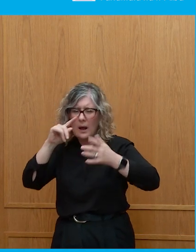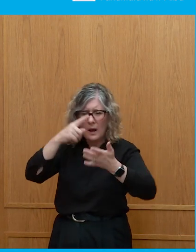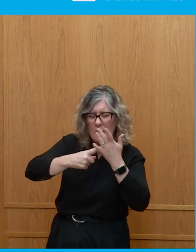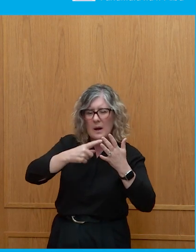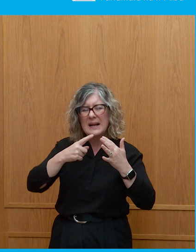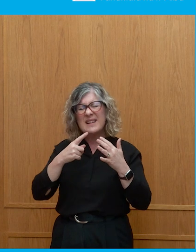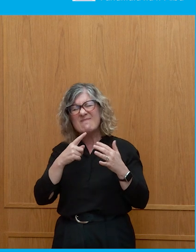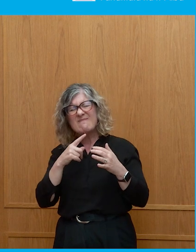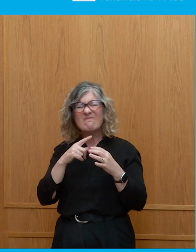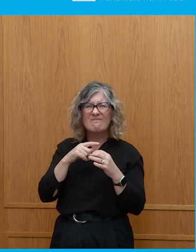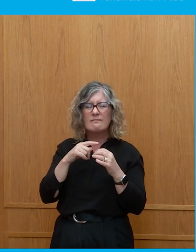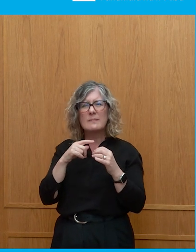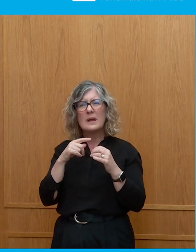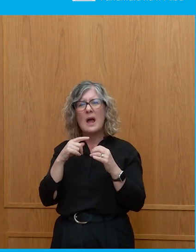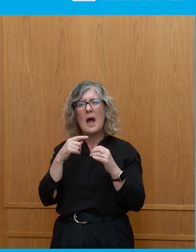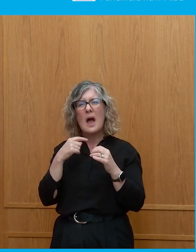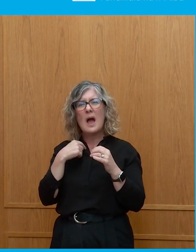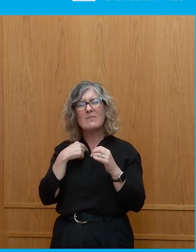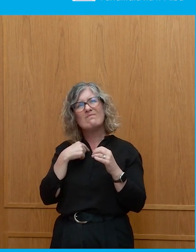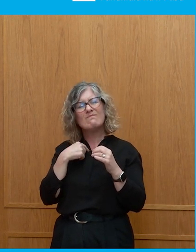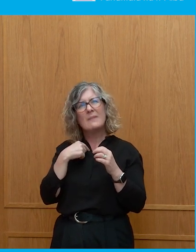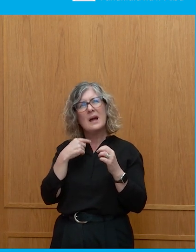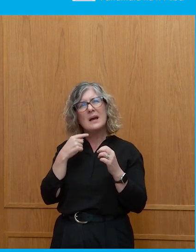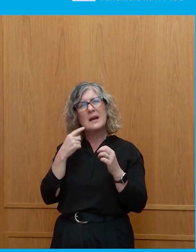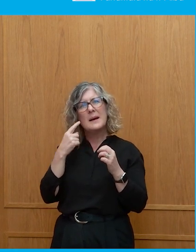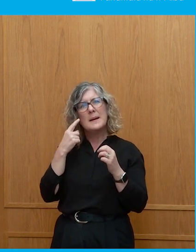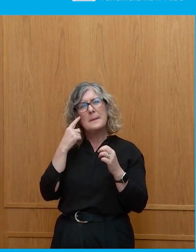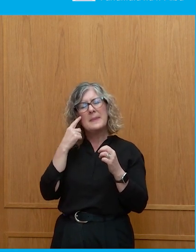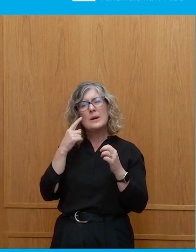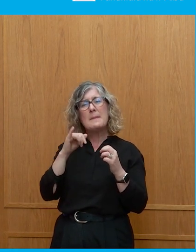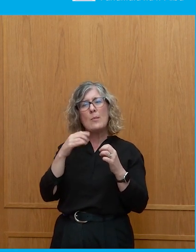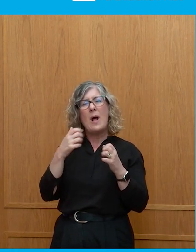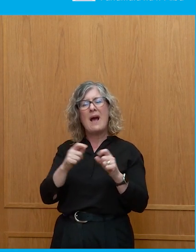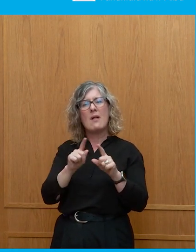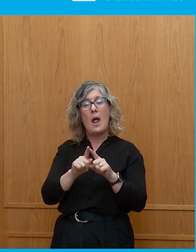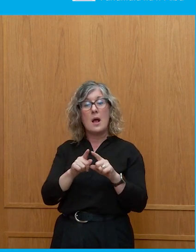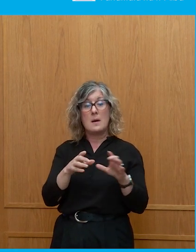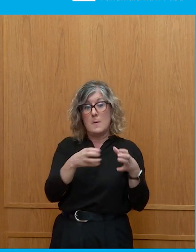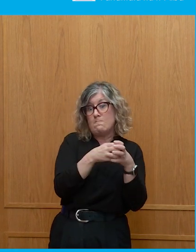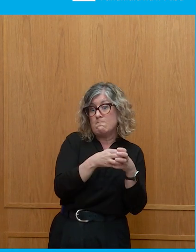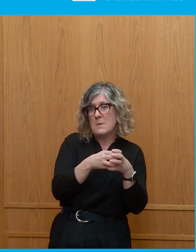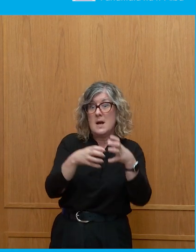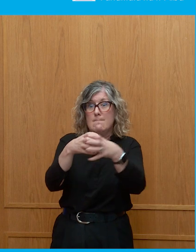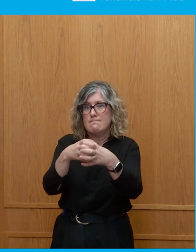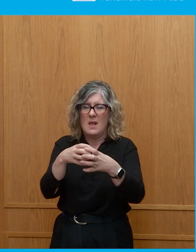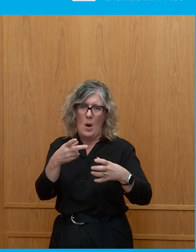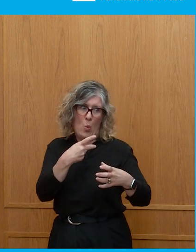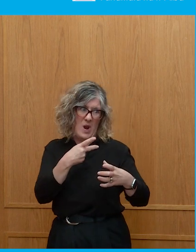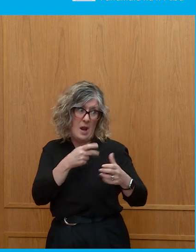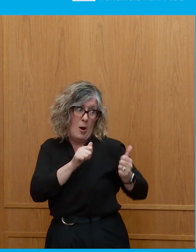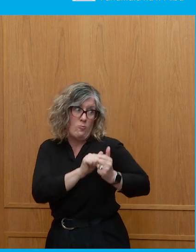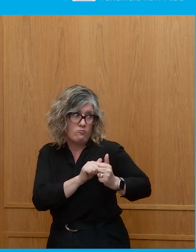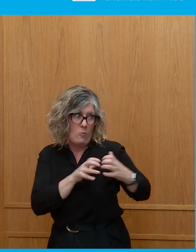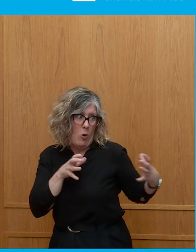coalition blocks, not just to govern, obviously you need that to govern,